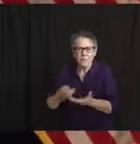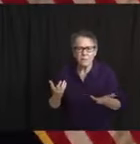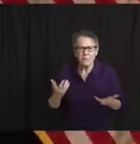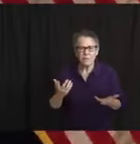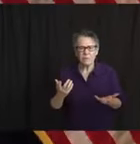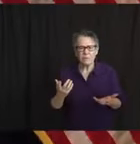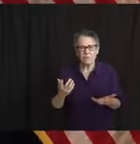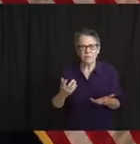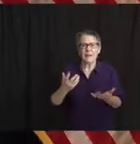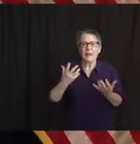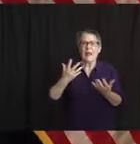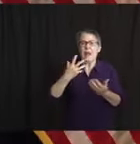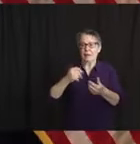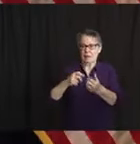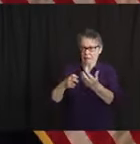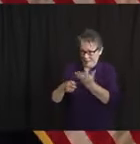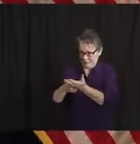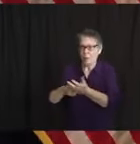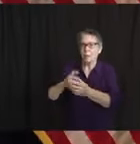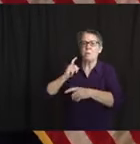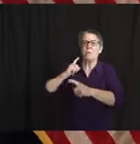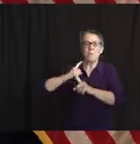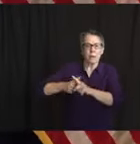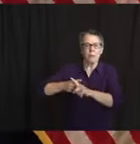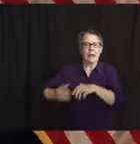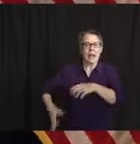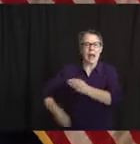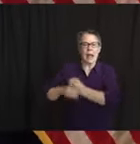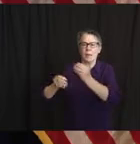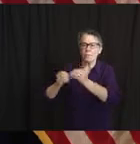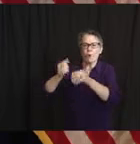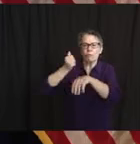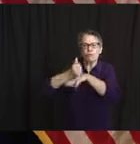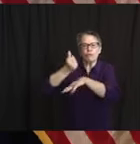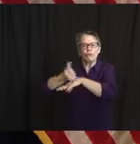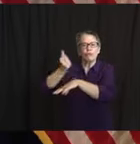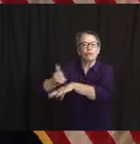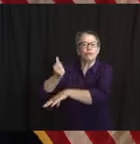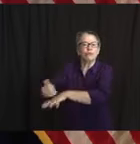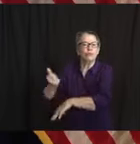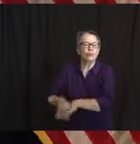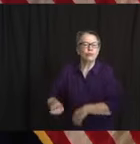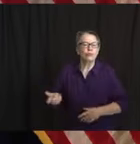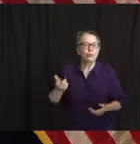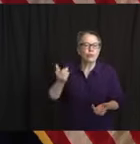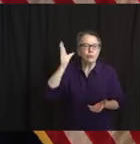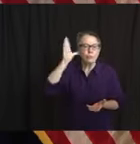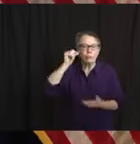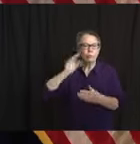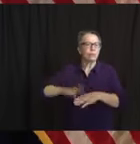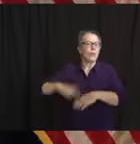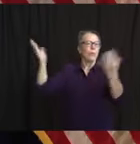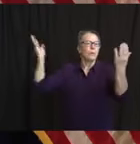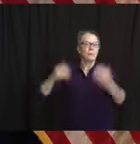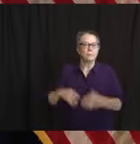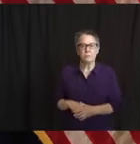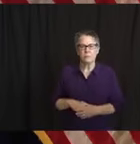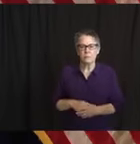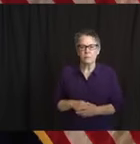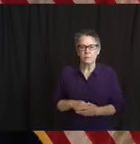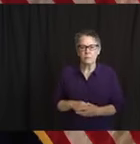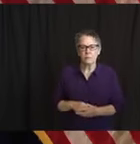I would just add that we expect every business in the state to comply with the orders that the governor signed. And we certainly expect businesses when